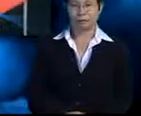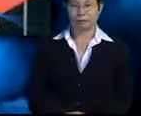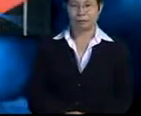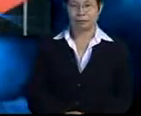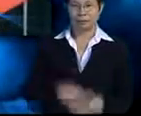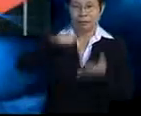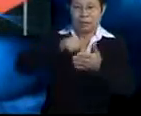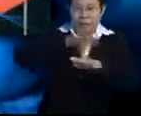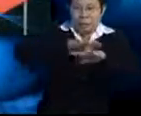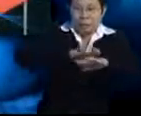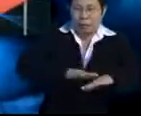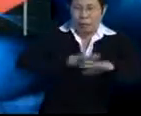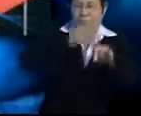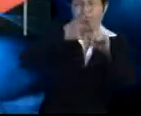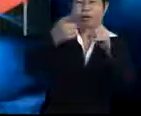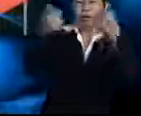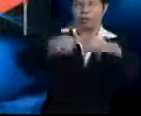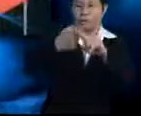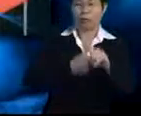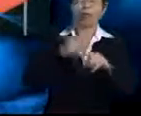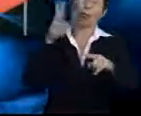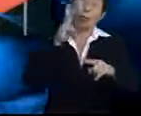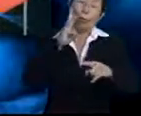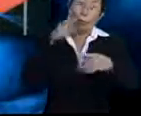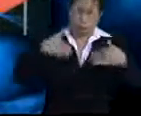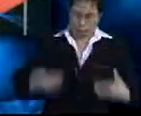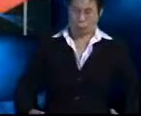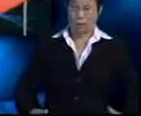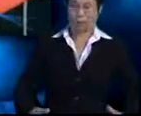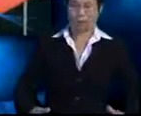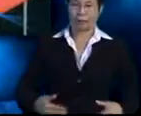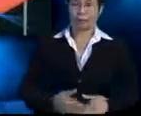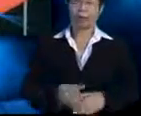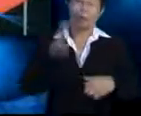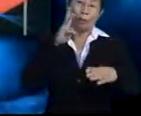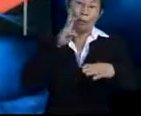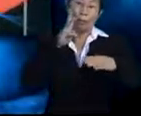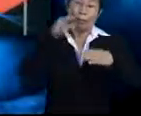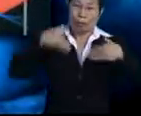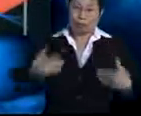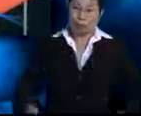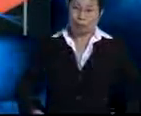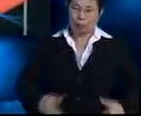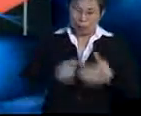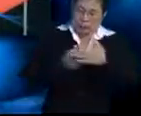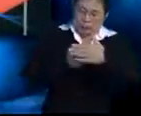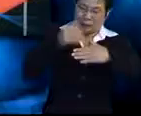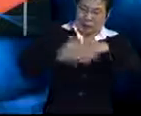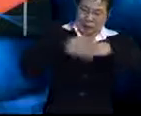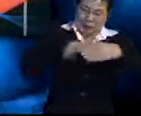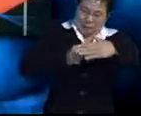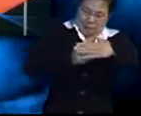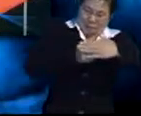This pressure comes from the body fluid in their body. The body fluid presses against the skin